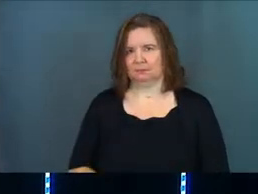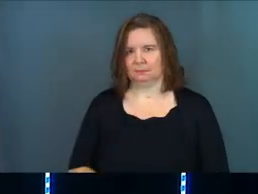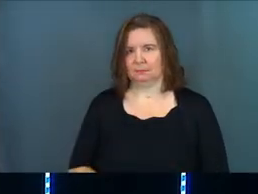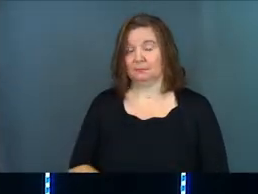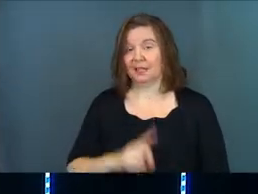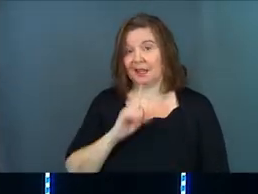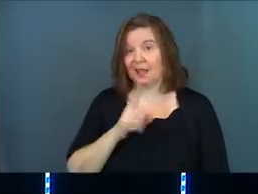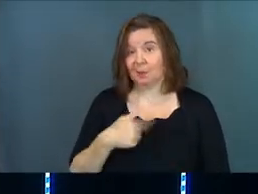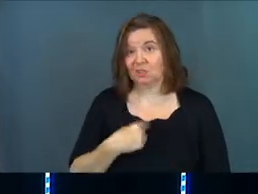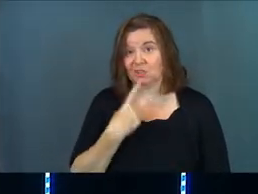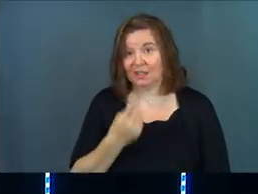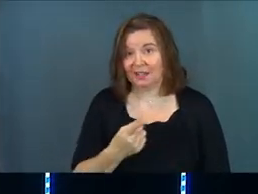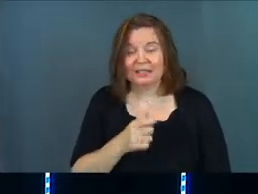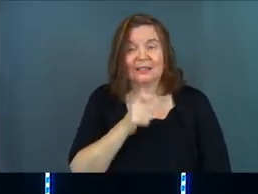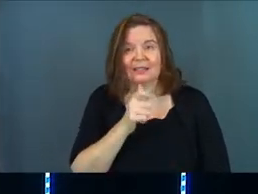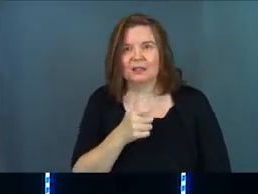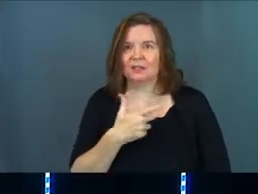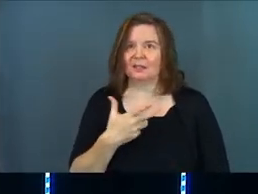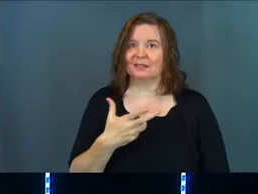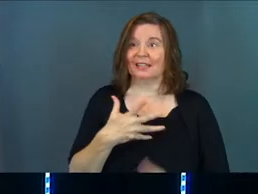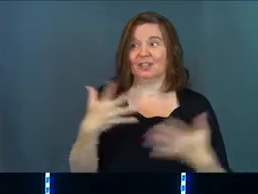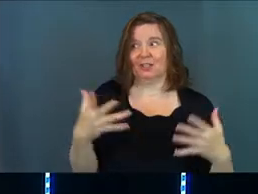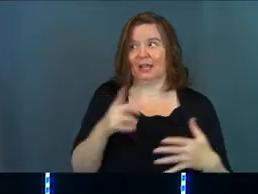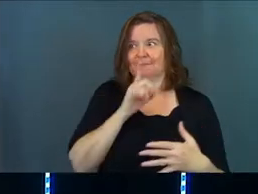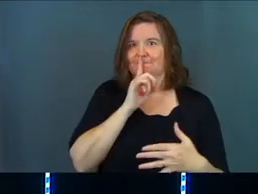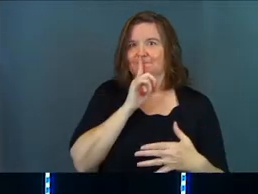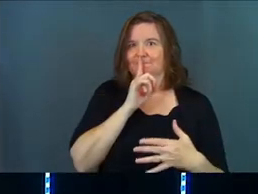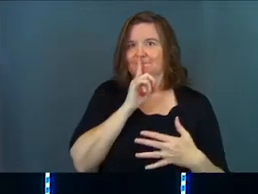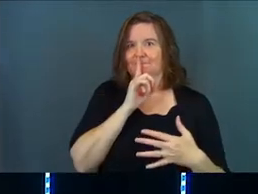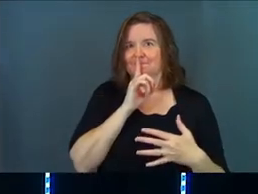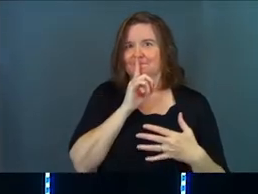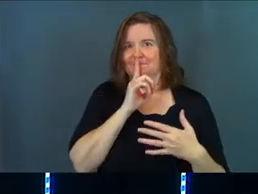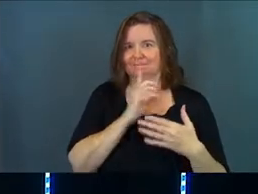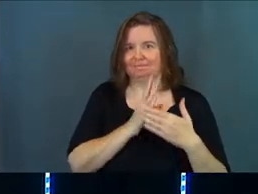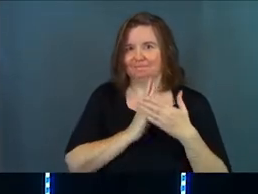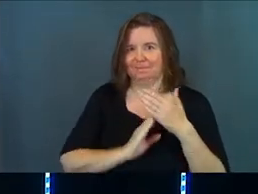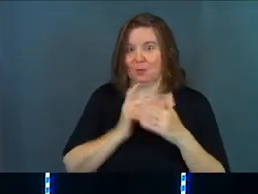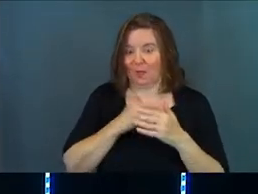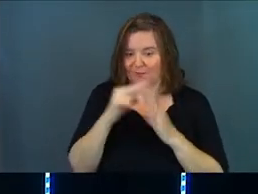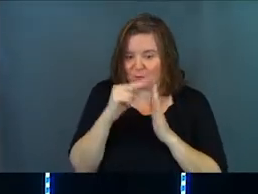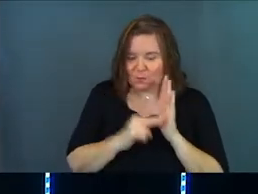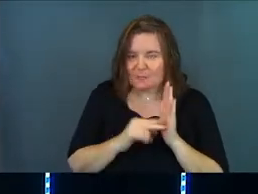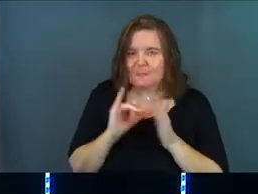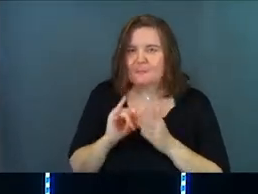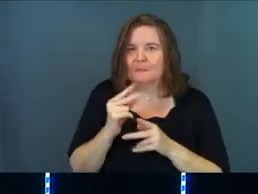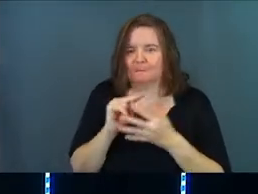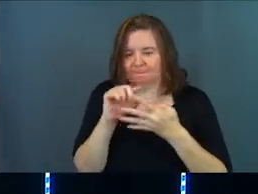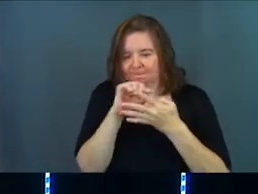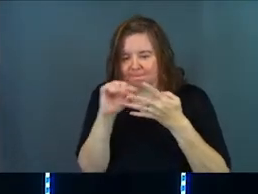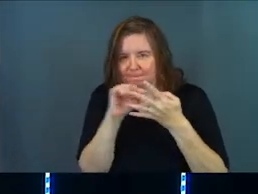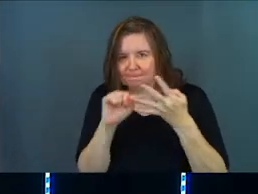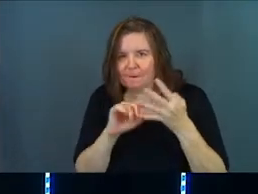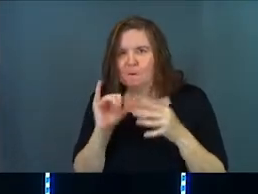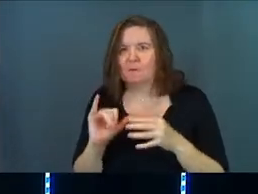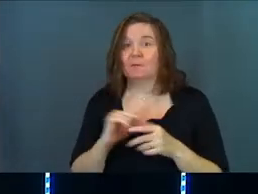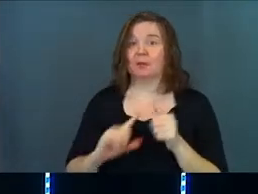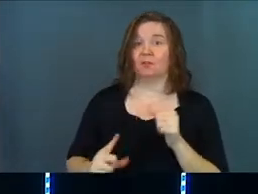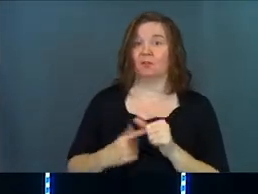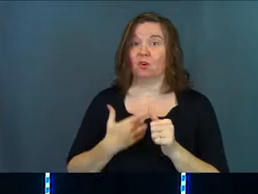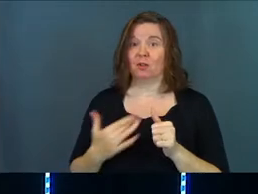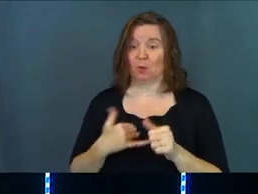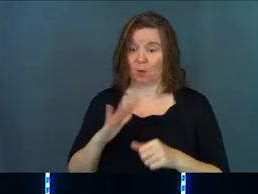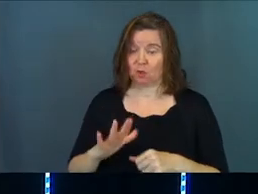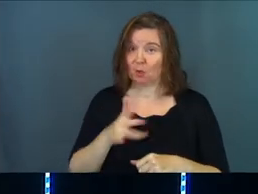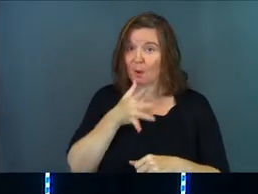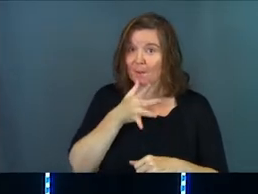That's actually what she's saying. It's not, there's a lot that's not in the text today that we're going to have to read into this little interaction. But that's the first thing.